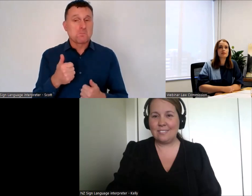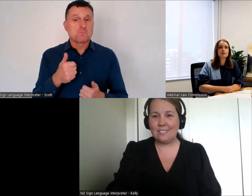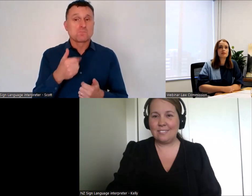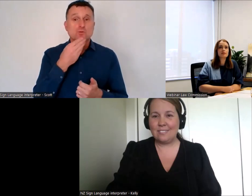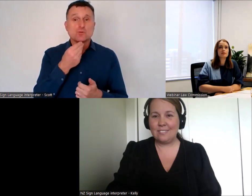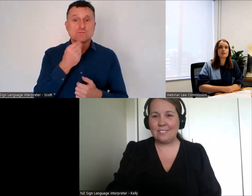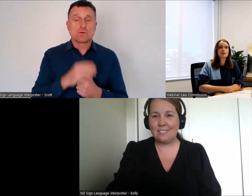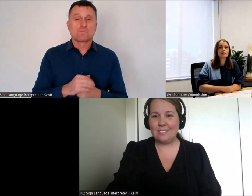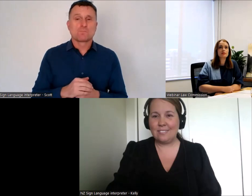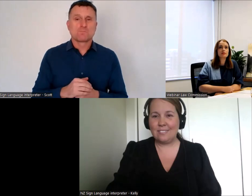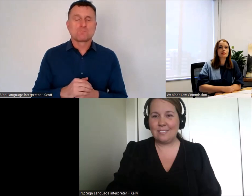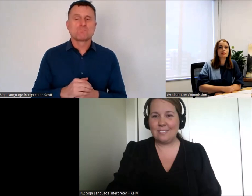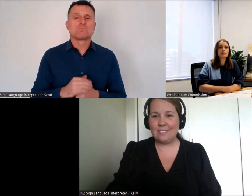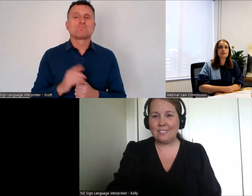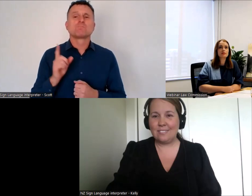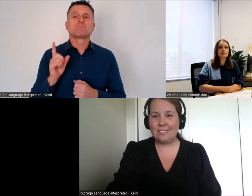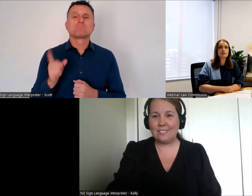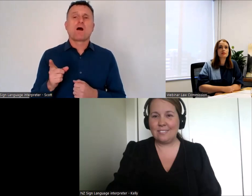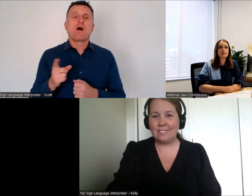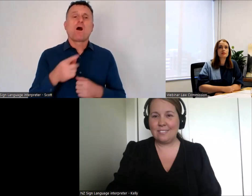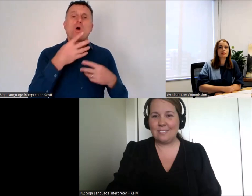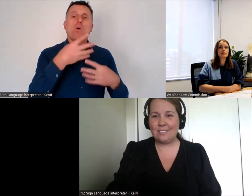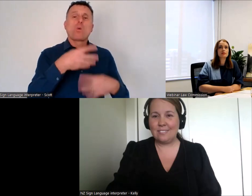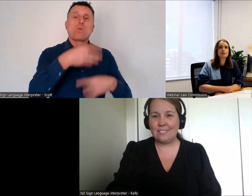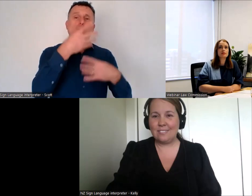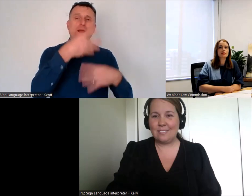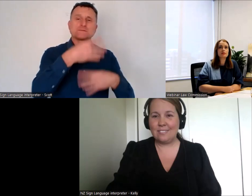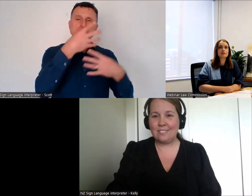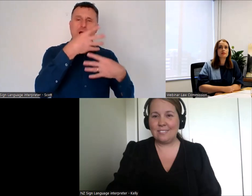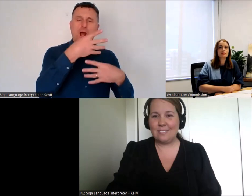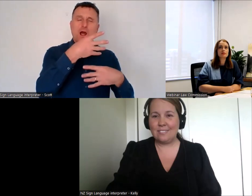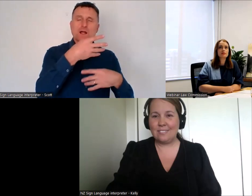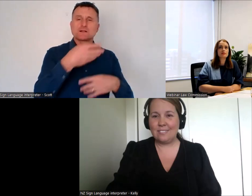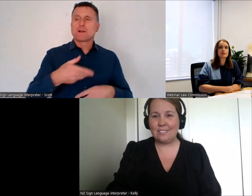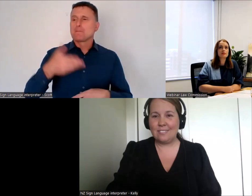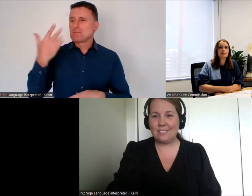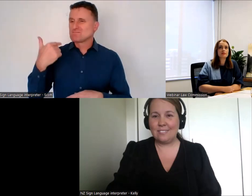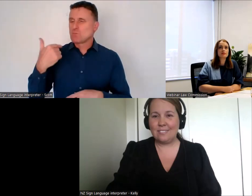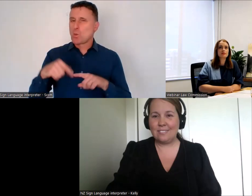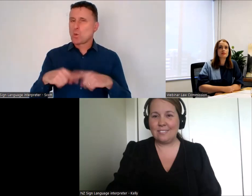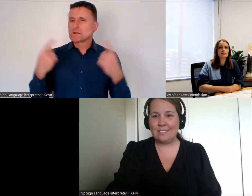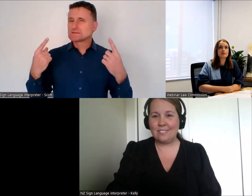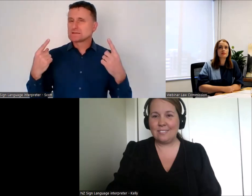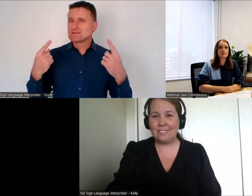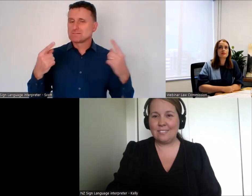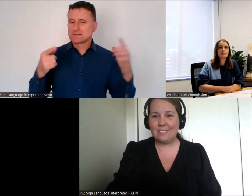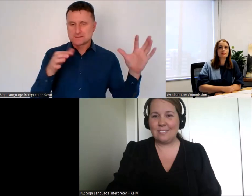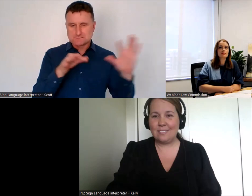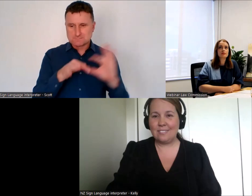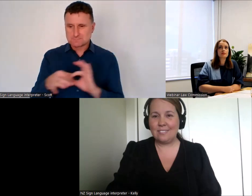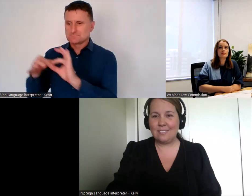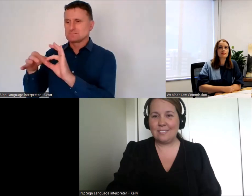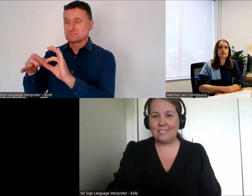website refers to a previous webinar. Did that have different content or is this a repeat? Good question. The content was